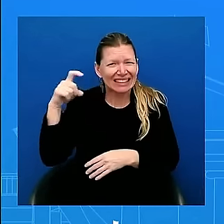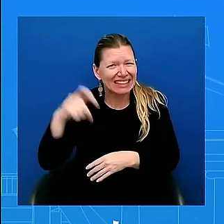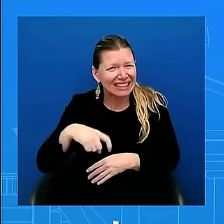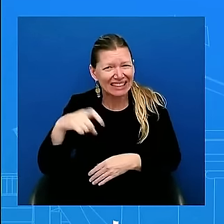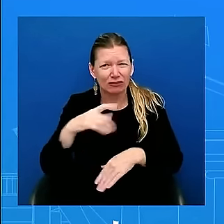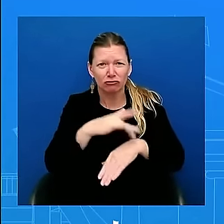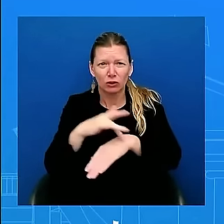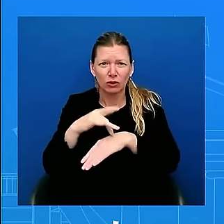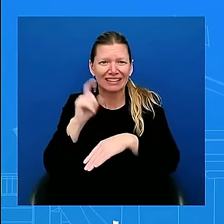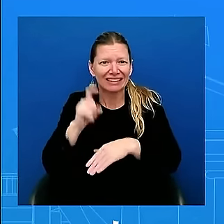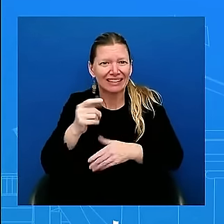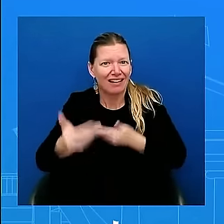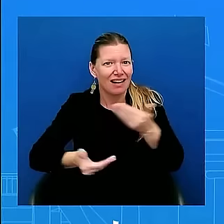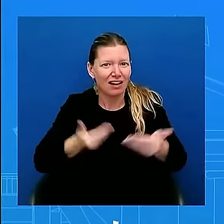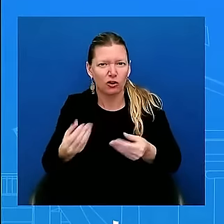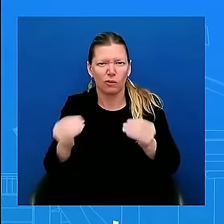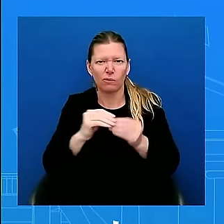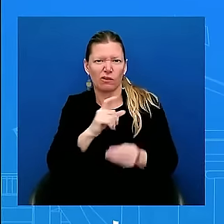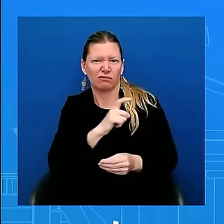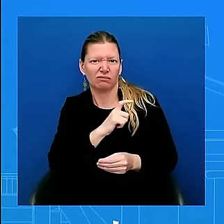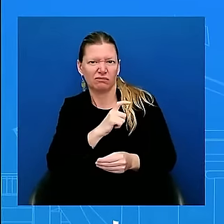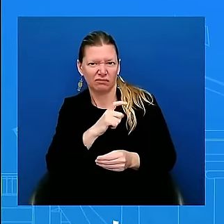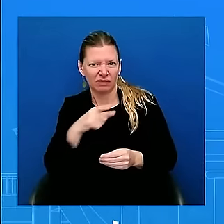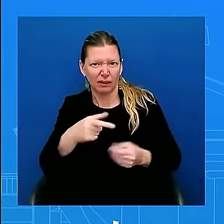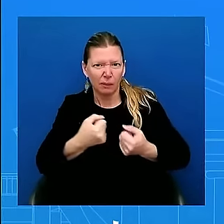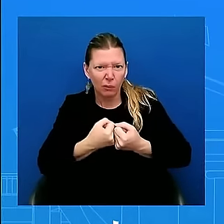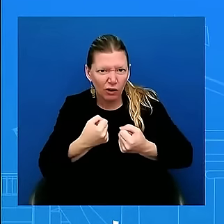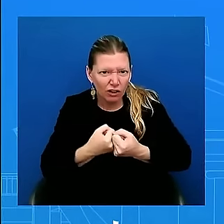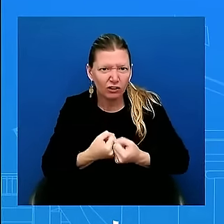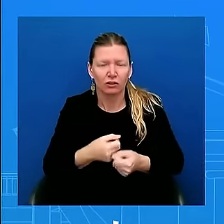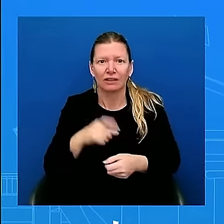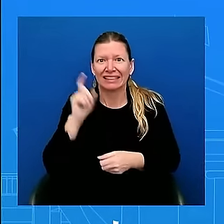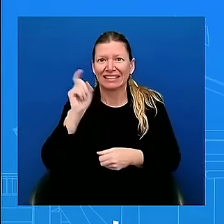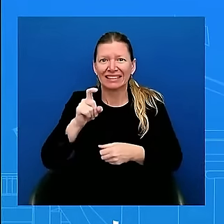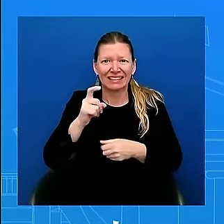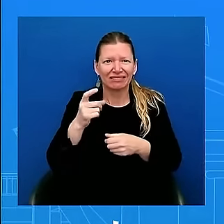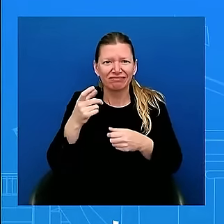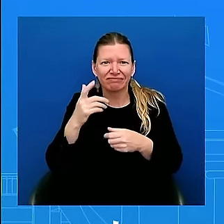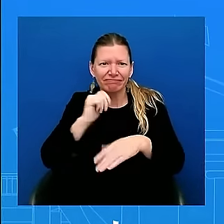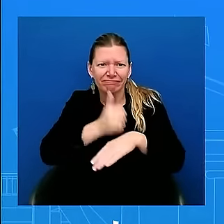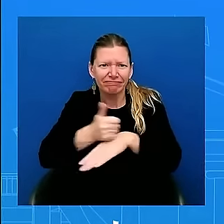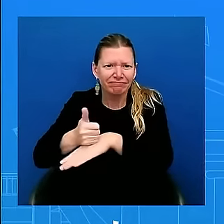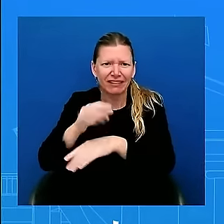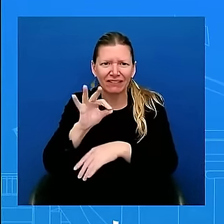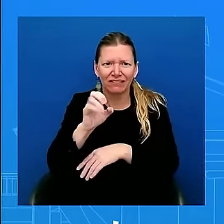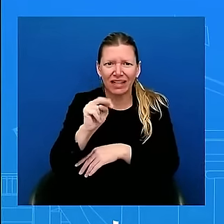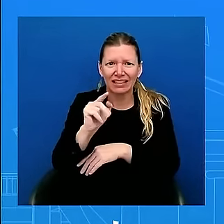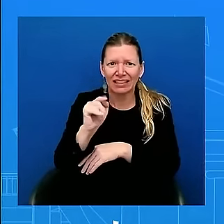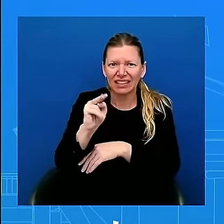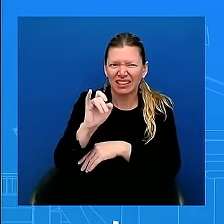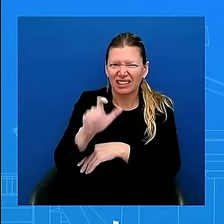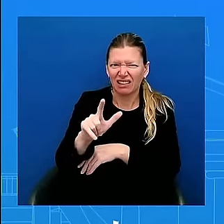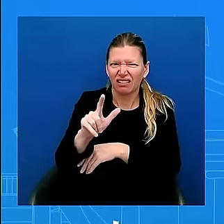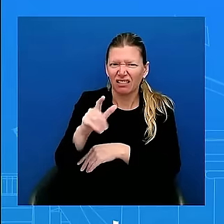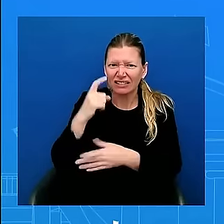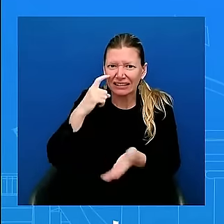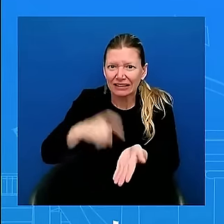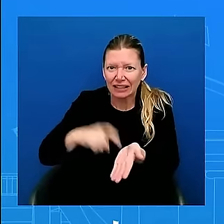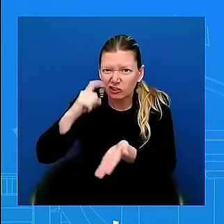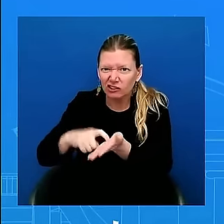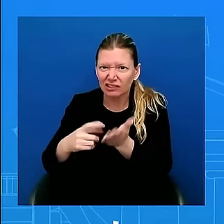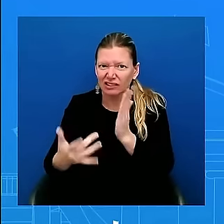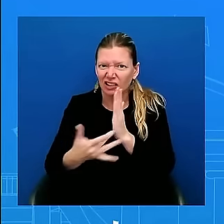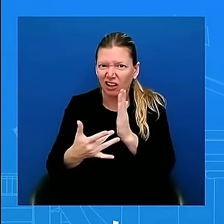of legislation action, legislative action, the Biden-Harris administration has taken decisive actions to secure the border. Recently,